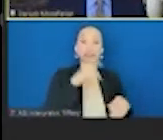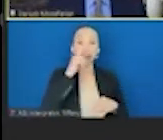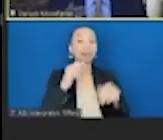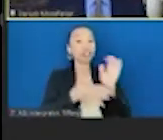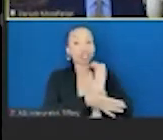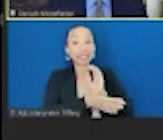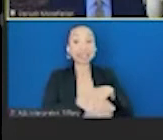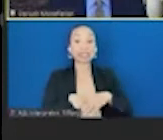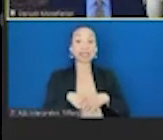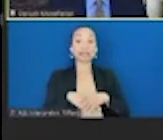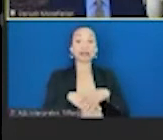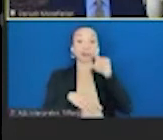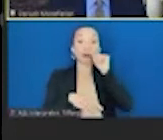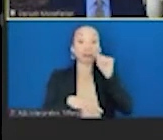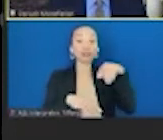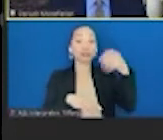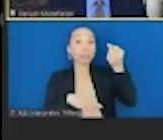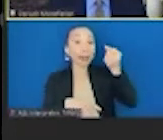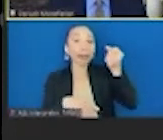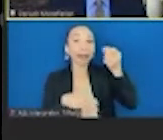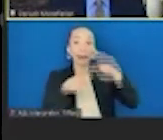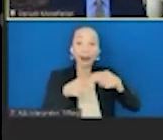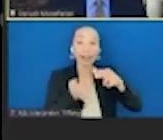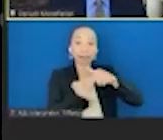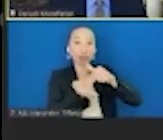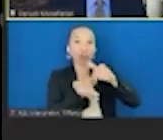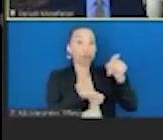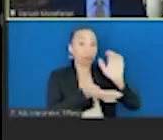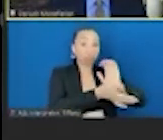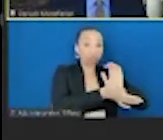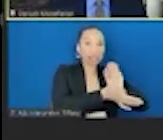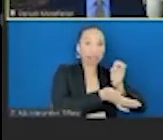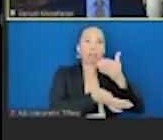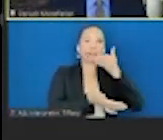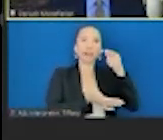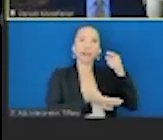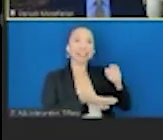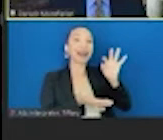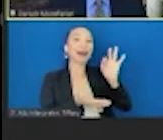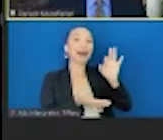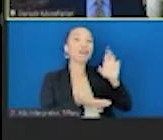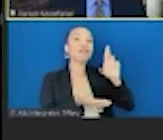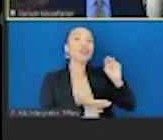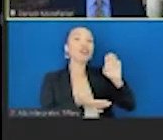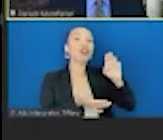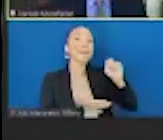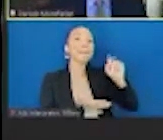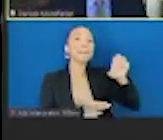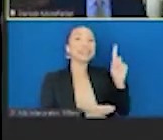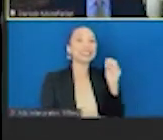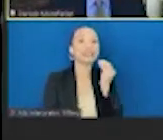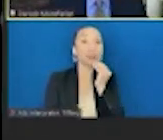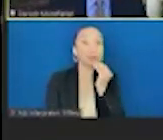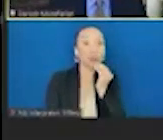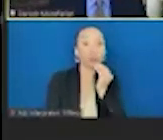Cheese is a little bit better than neutral in this graph because cheese as a fermented food may actually lower risk of diabetes. I'm not defined yet, but